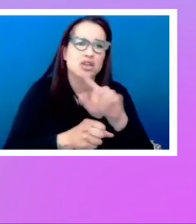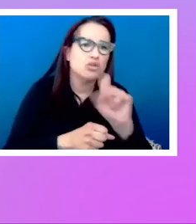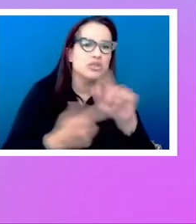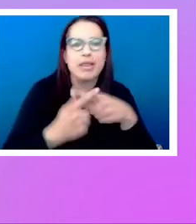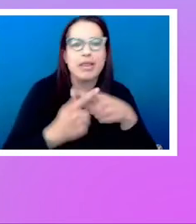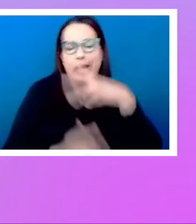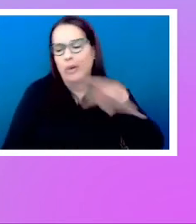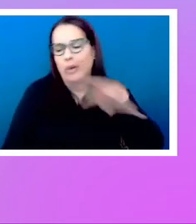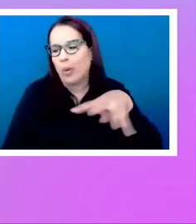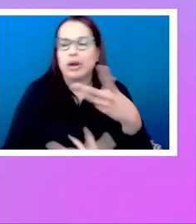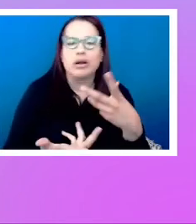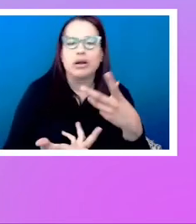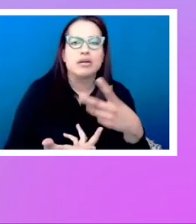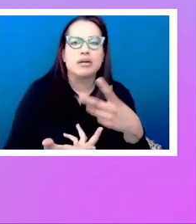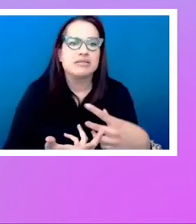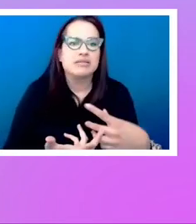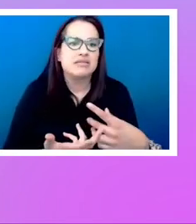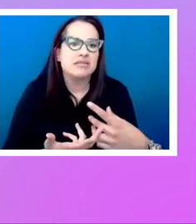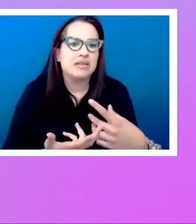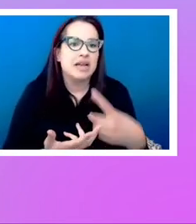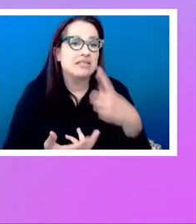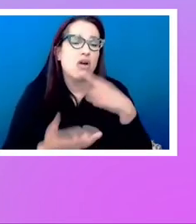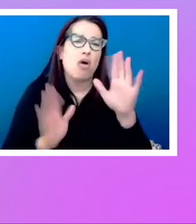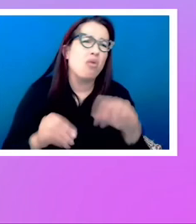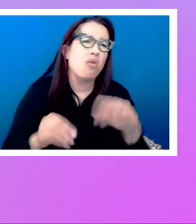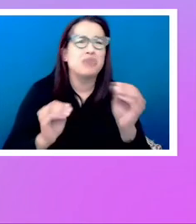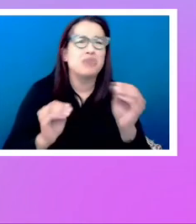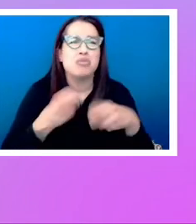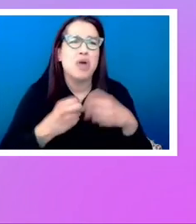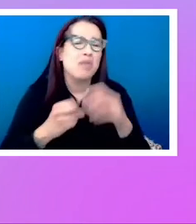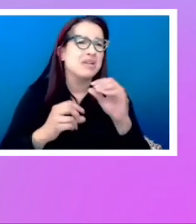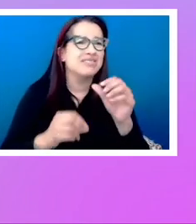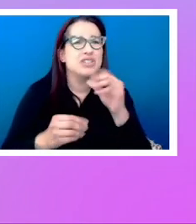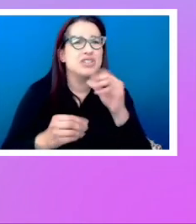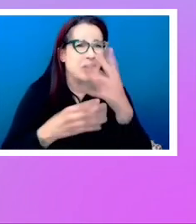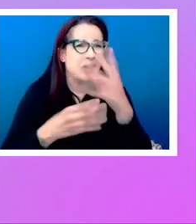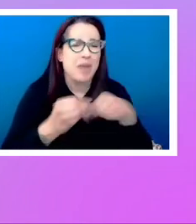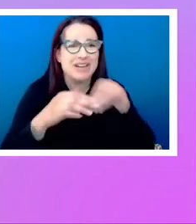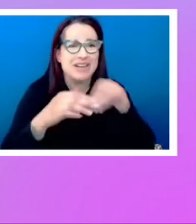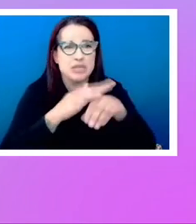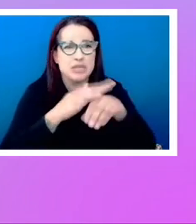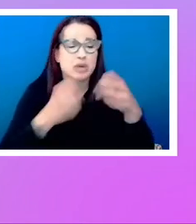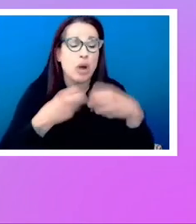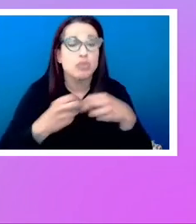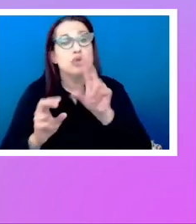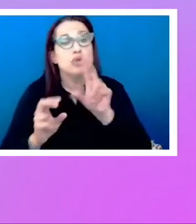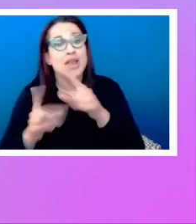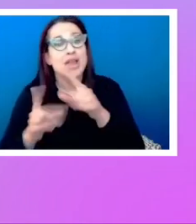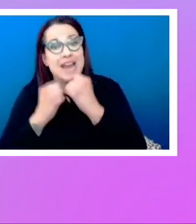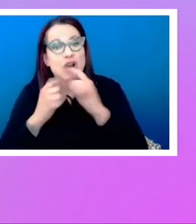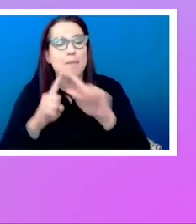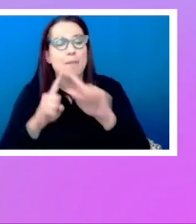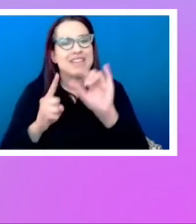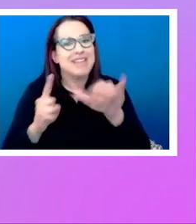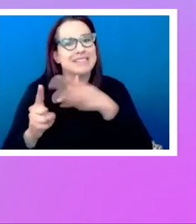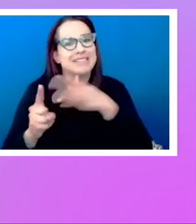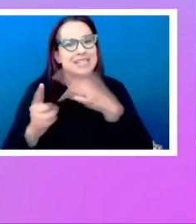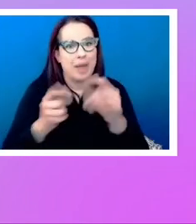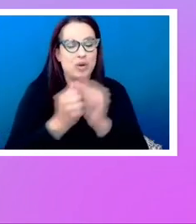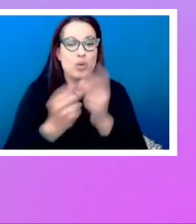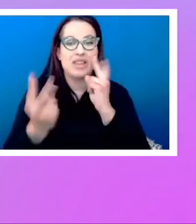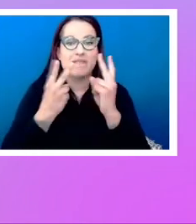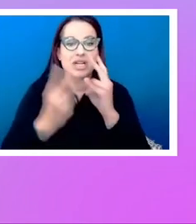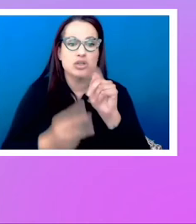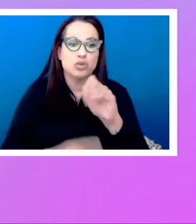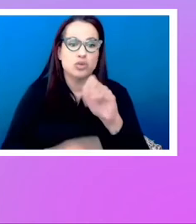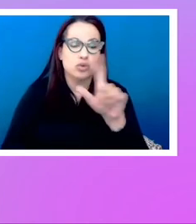fact that they could be causing an accessibility problem. But just the very nature of a visual tool, the best you can kind of do